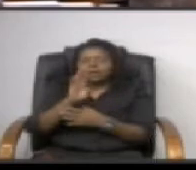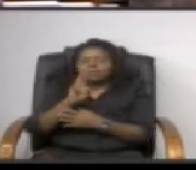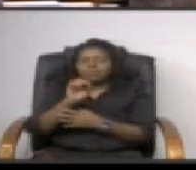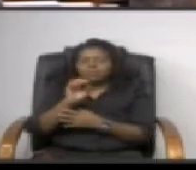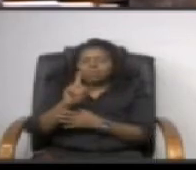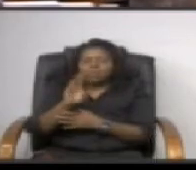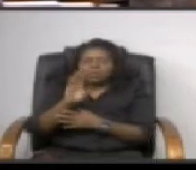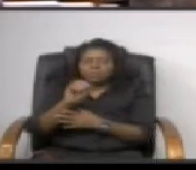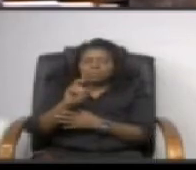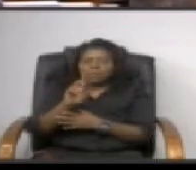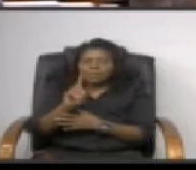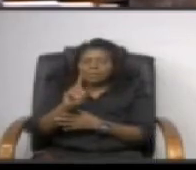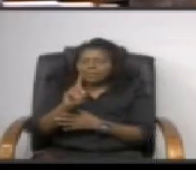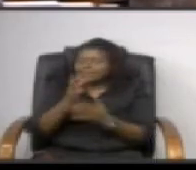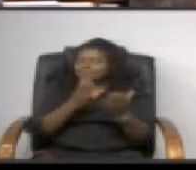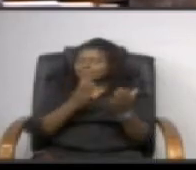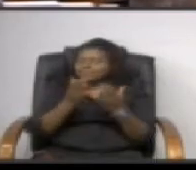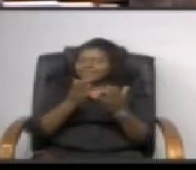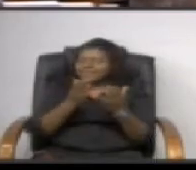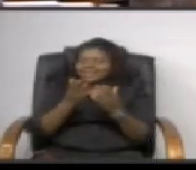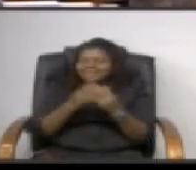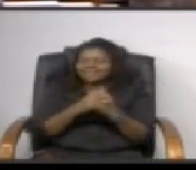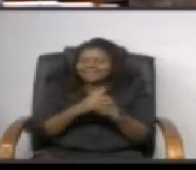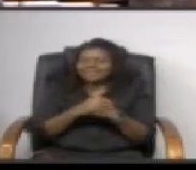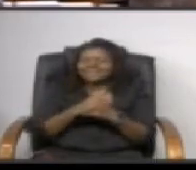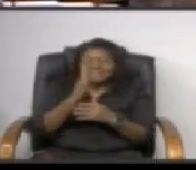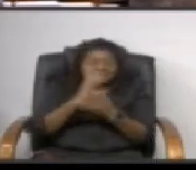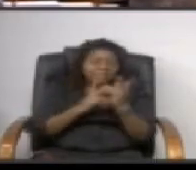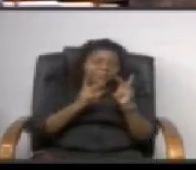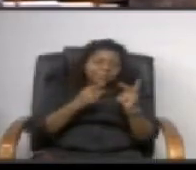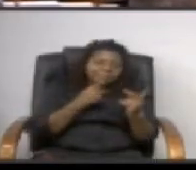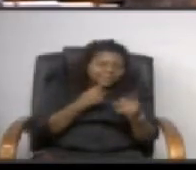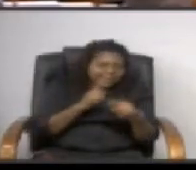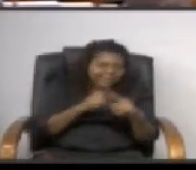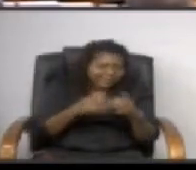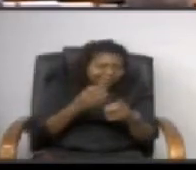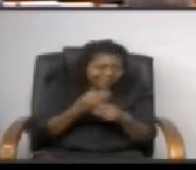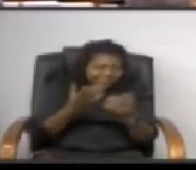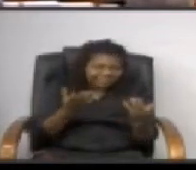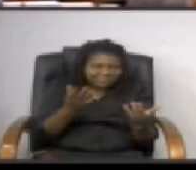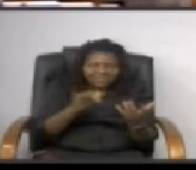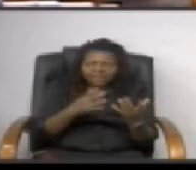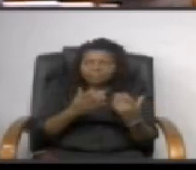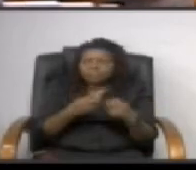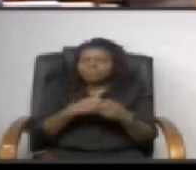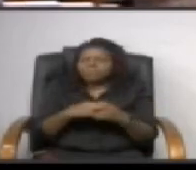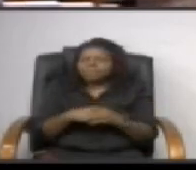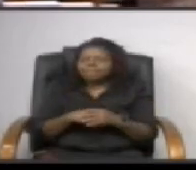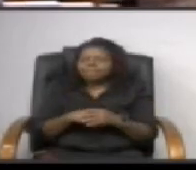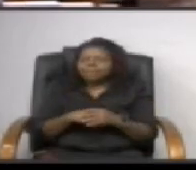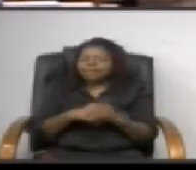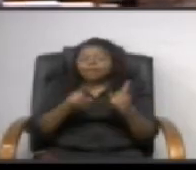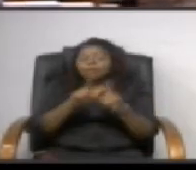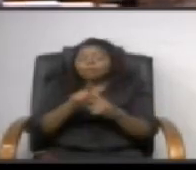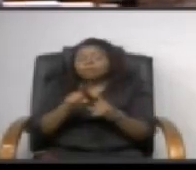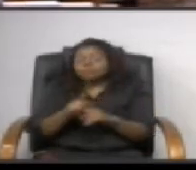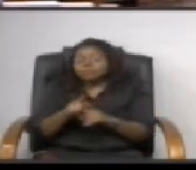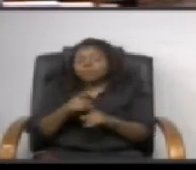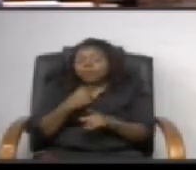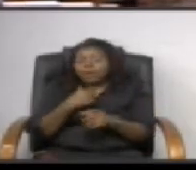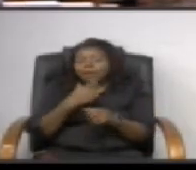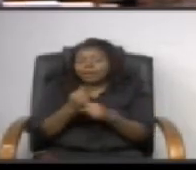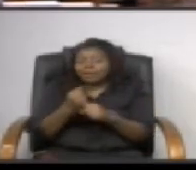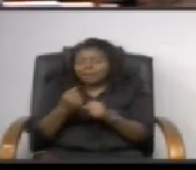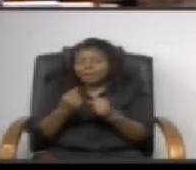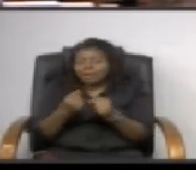that's what some people say we can't get reception um also and this is sort of interesting i got a phone